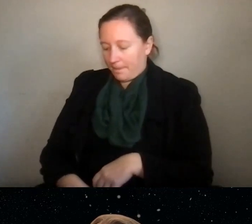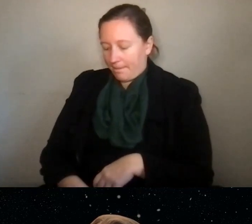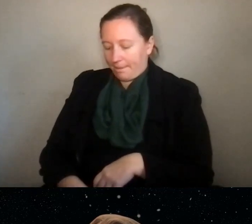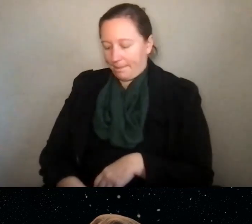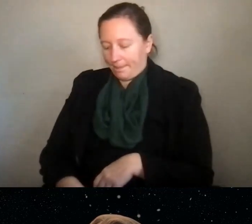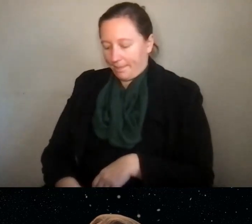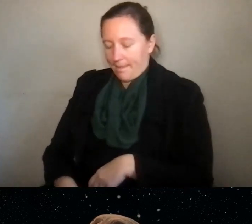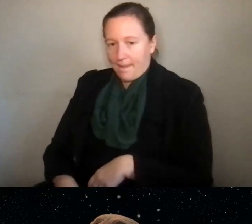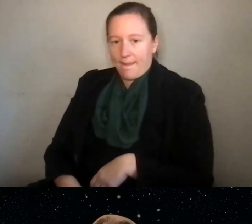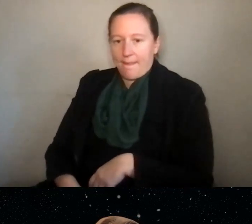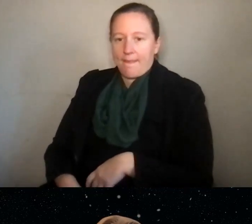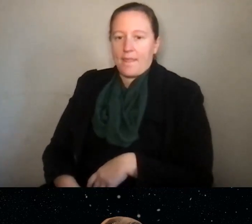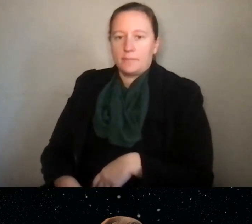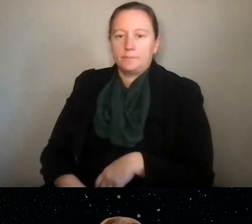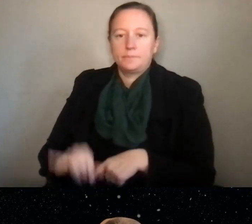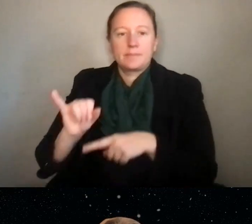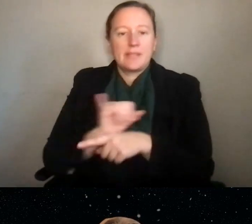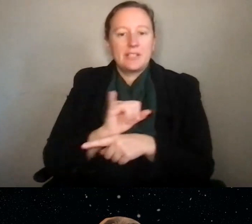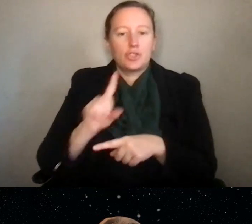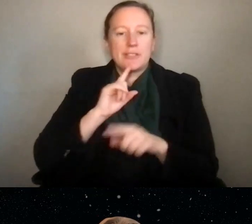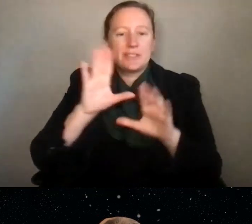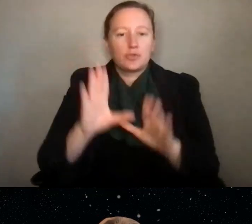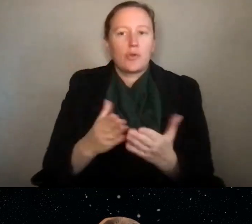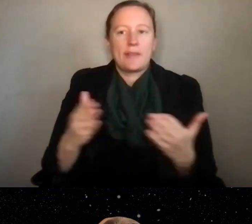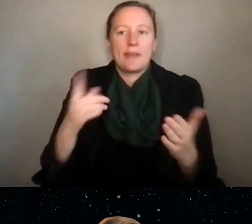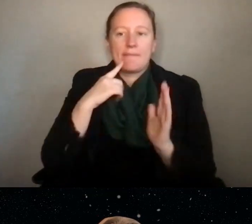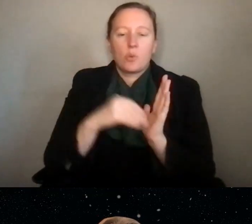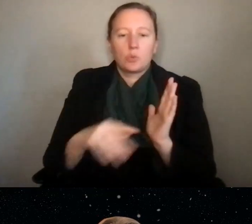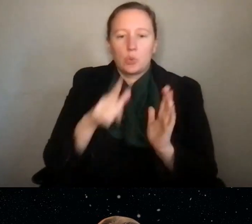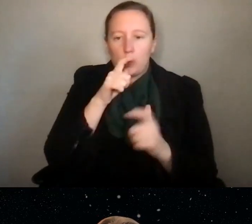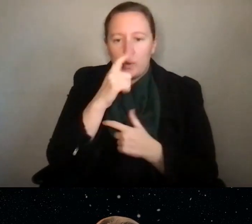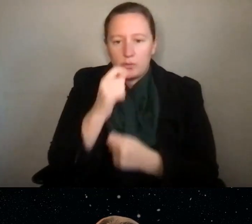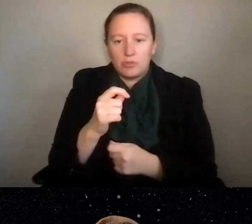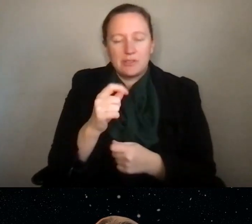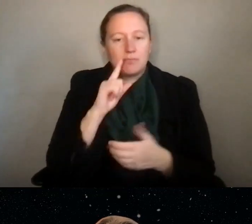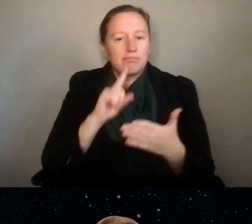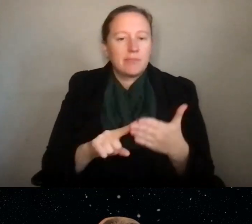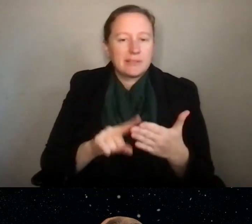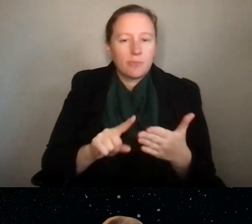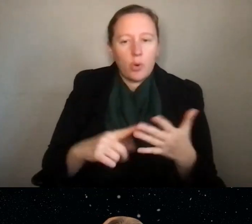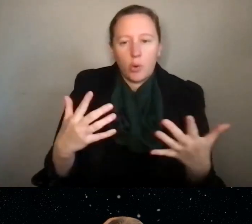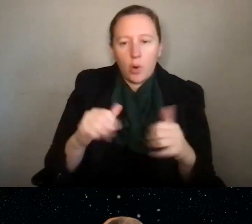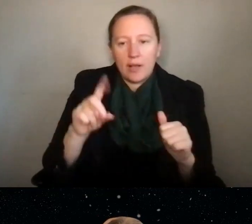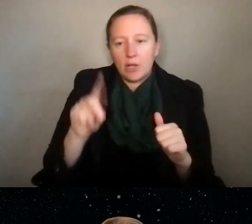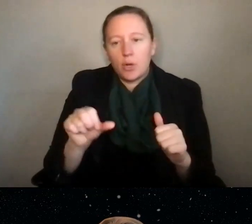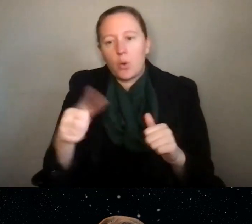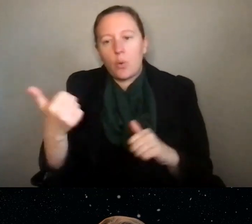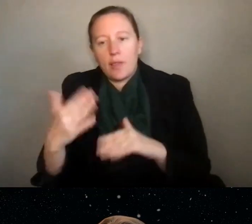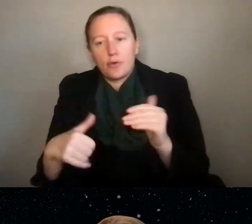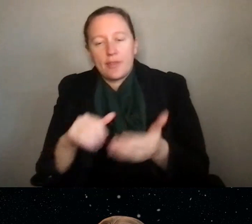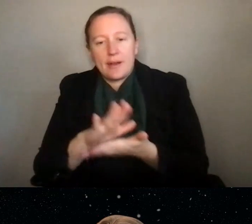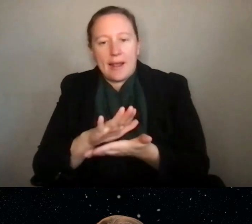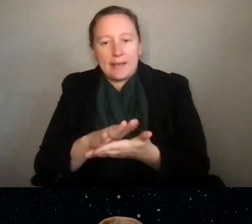Intern is a great thing for students who are interested in sort of exploring what they can do other than an academic